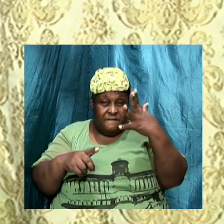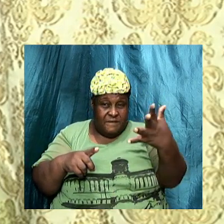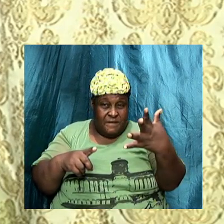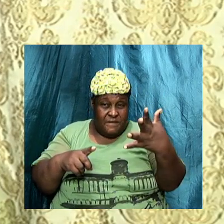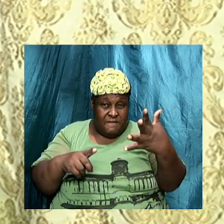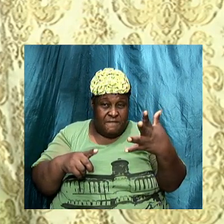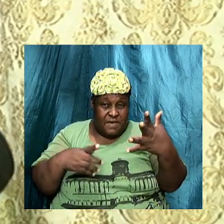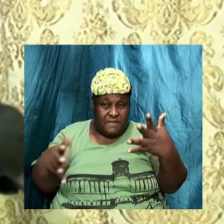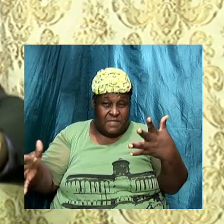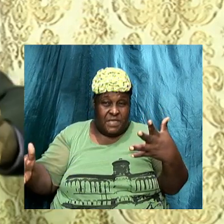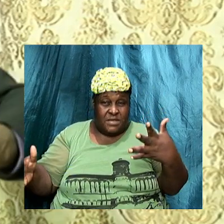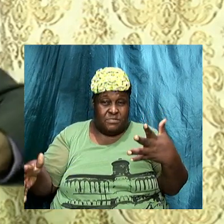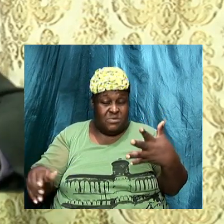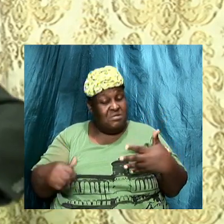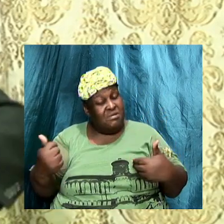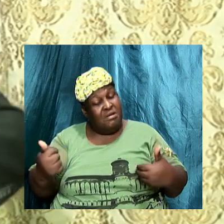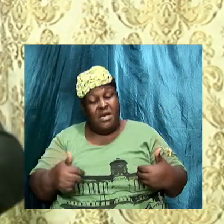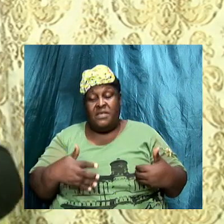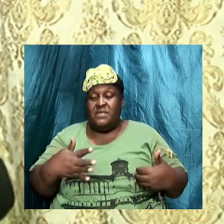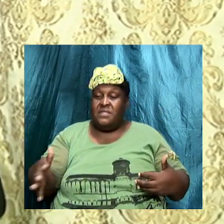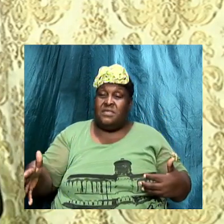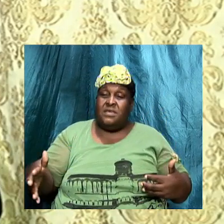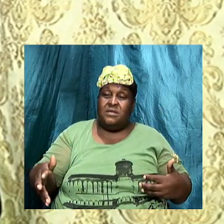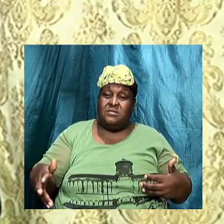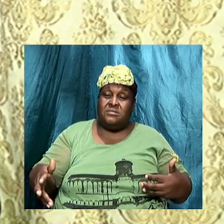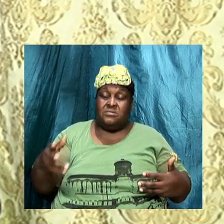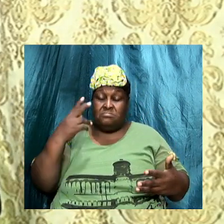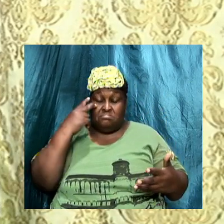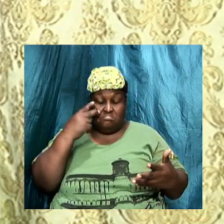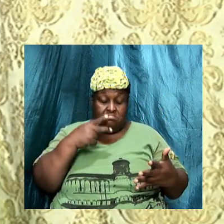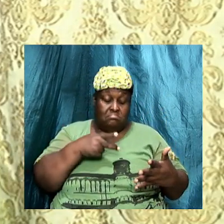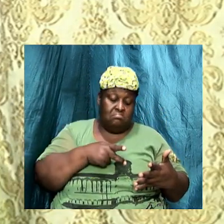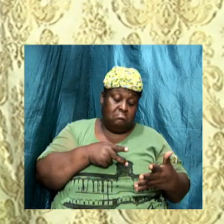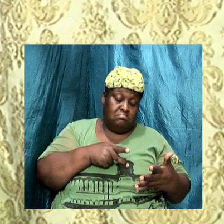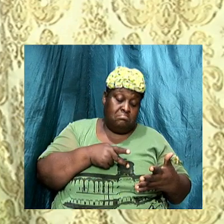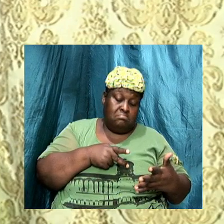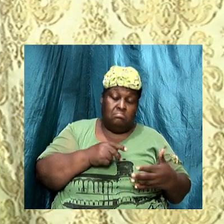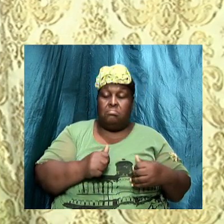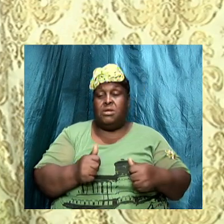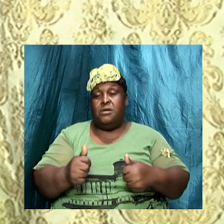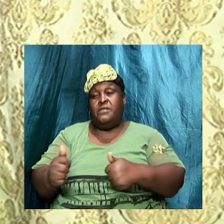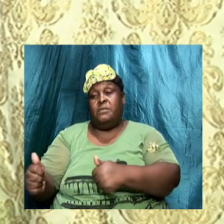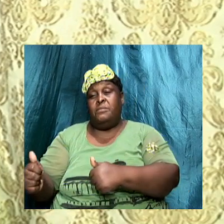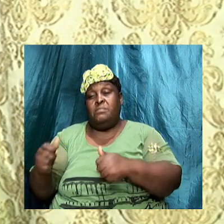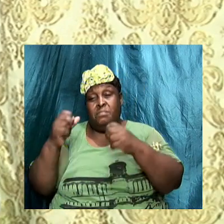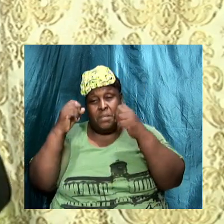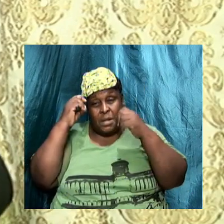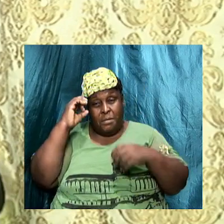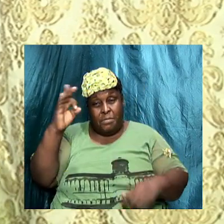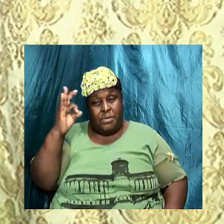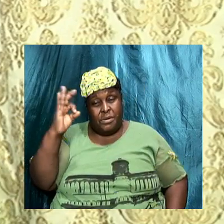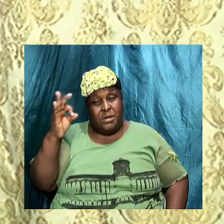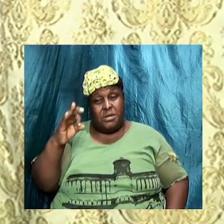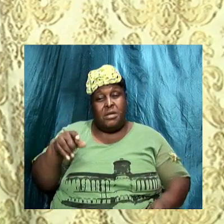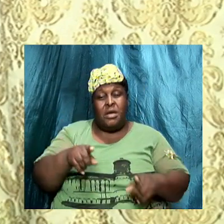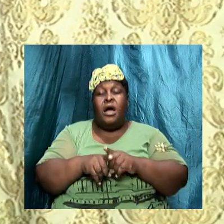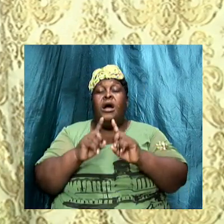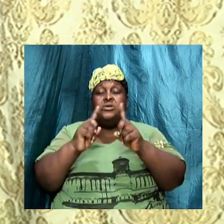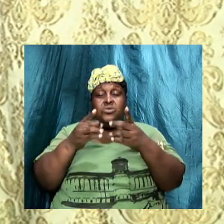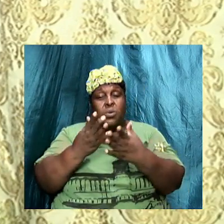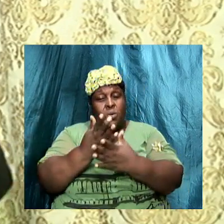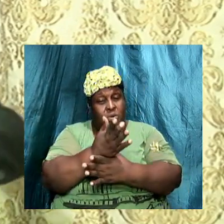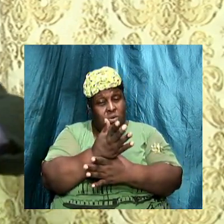what there are other things that we could look at that the apostles preach on but as we go through